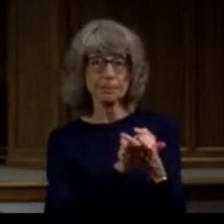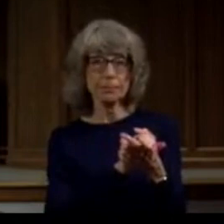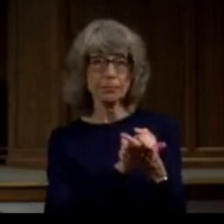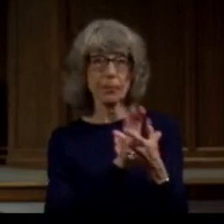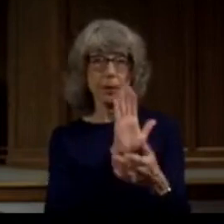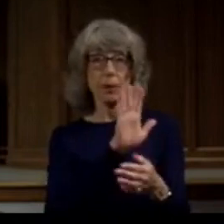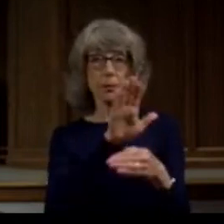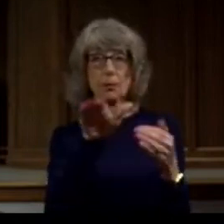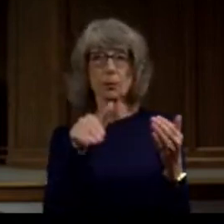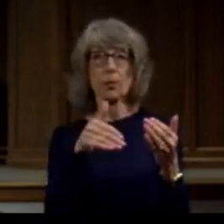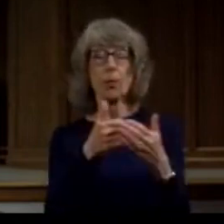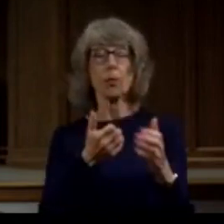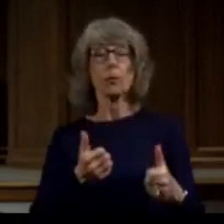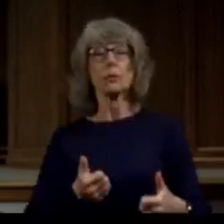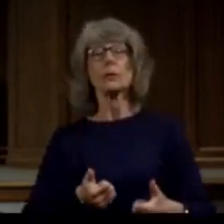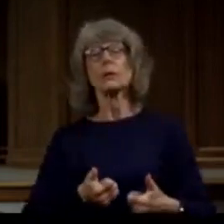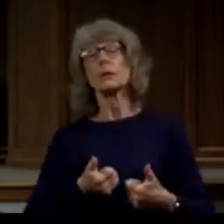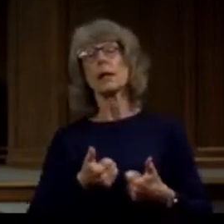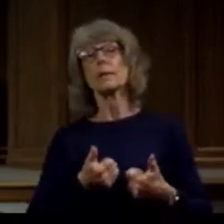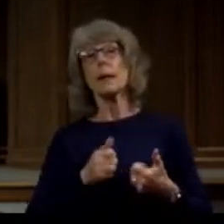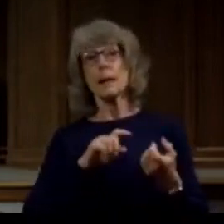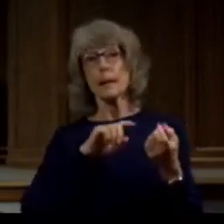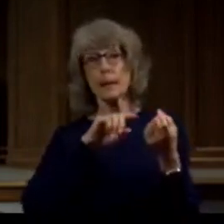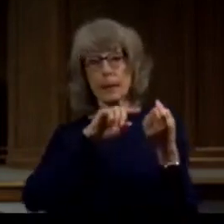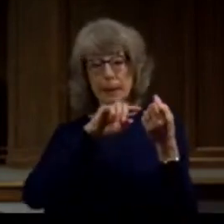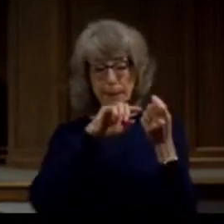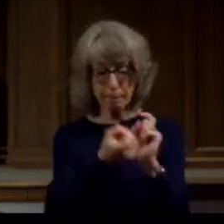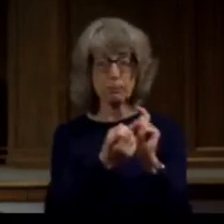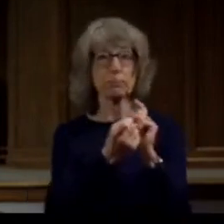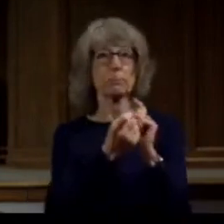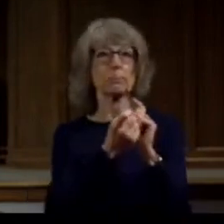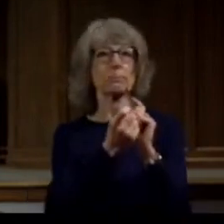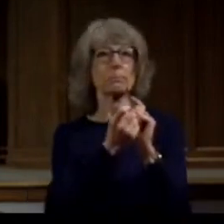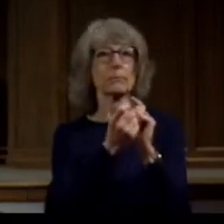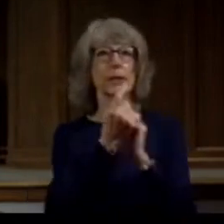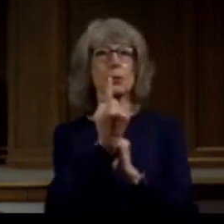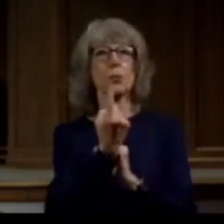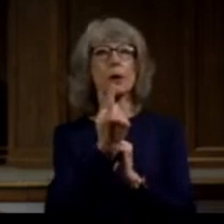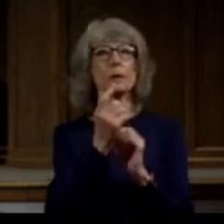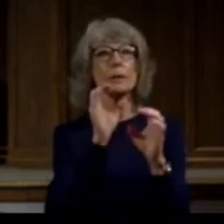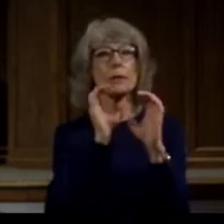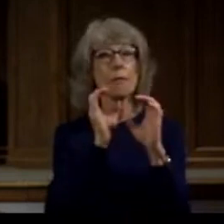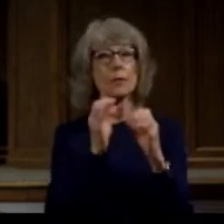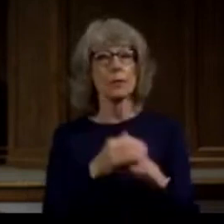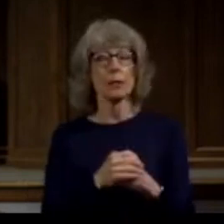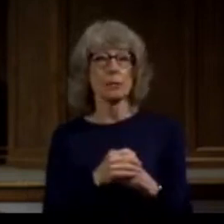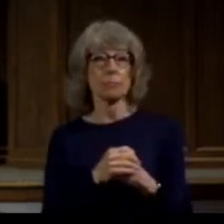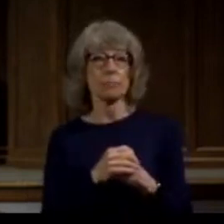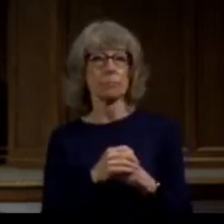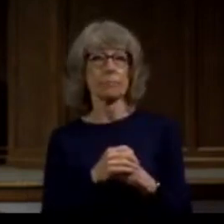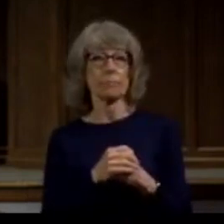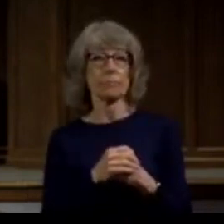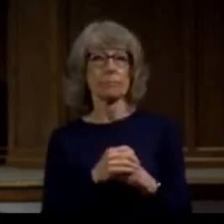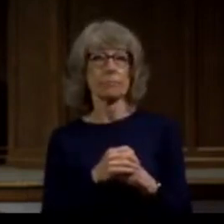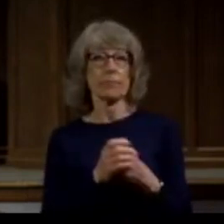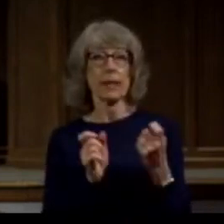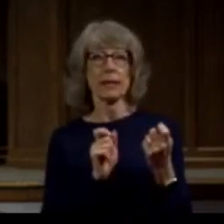life can be changed in a single conversation at the right time?